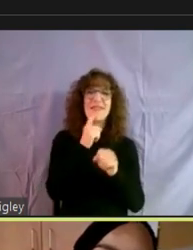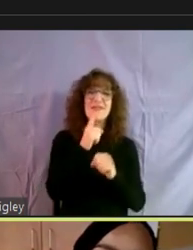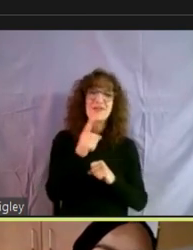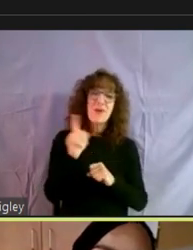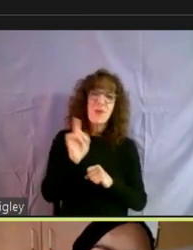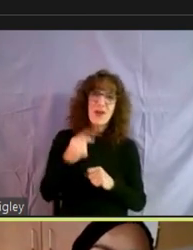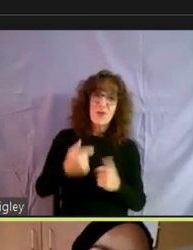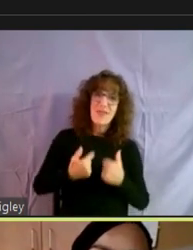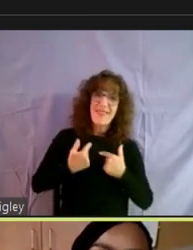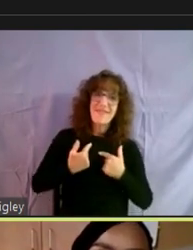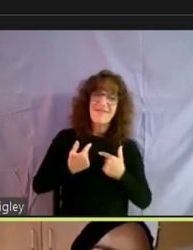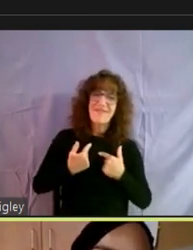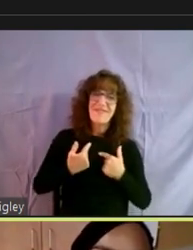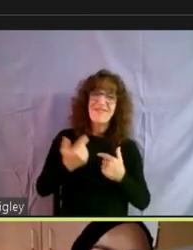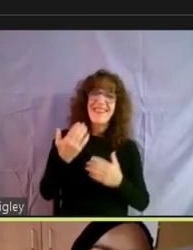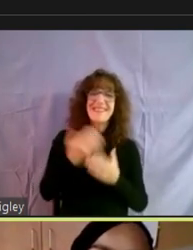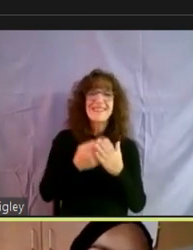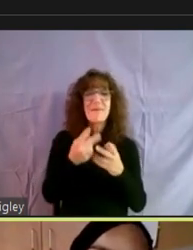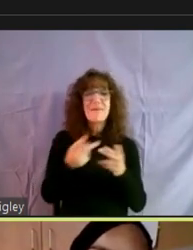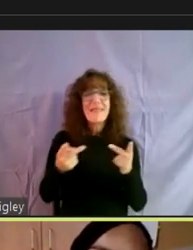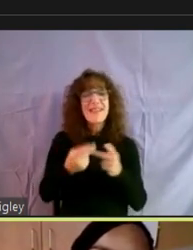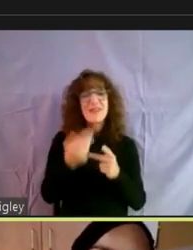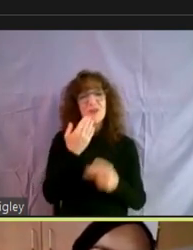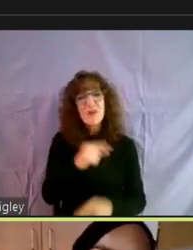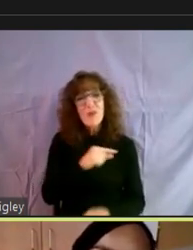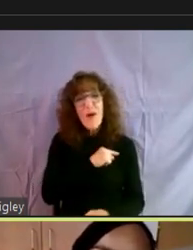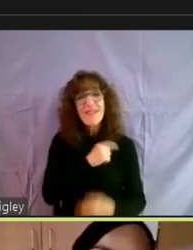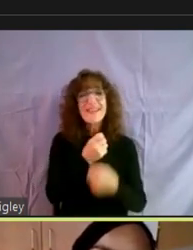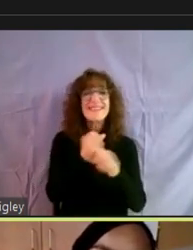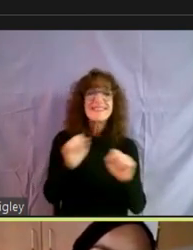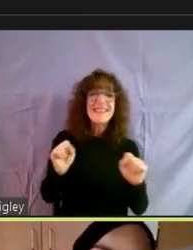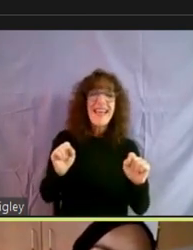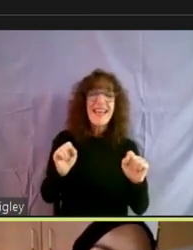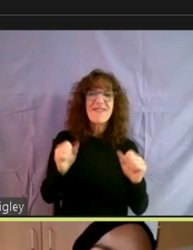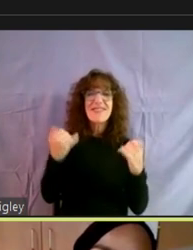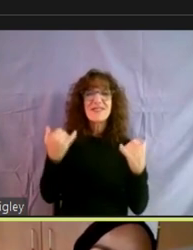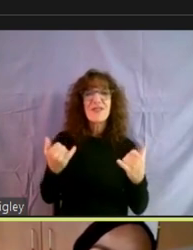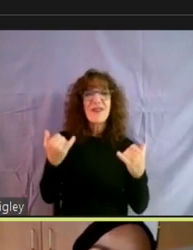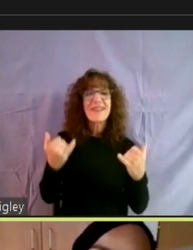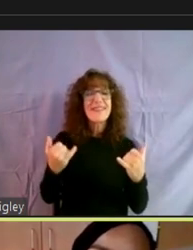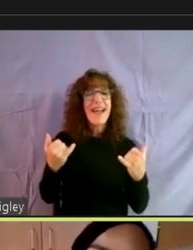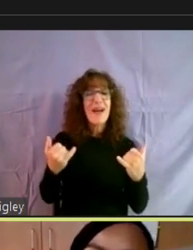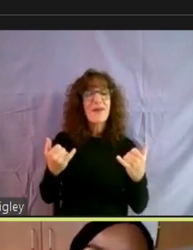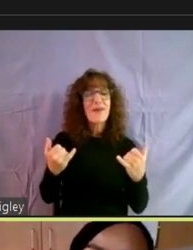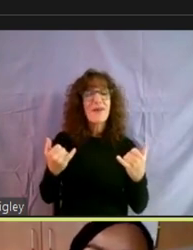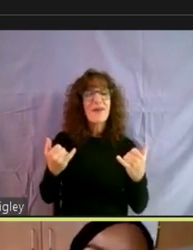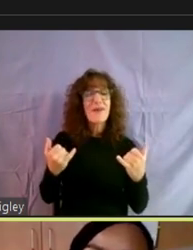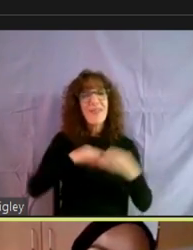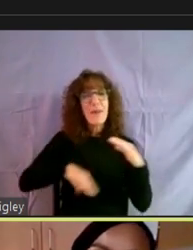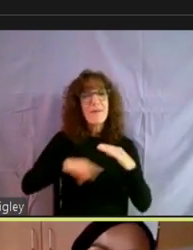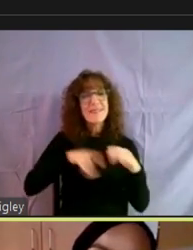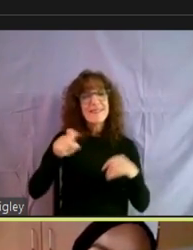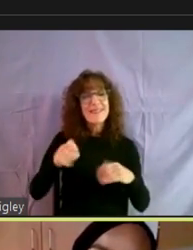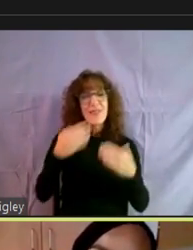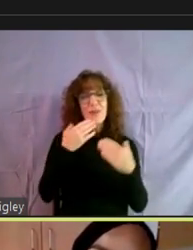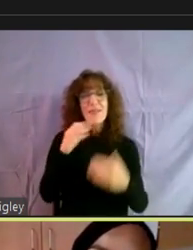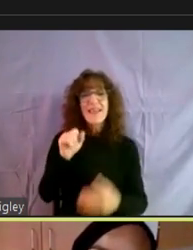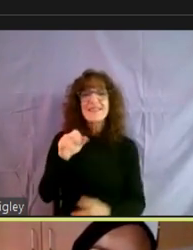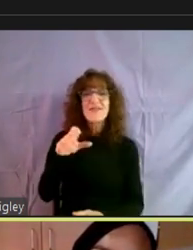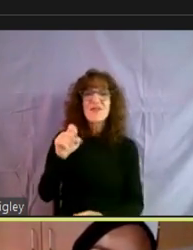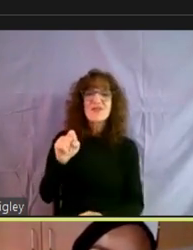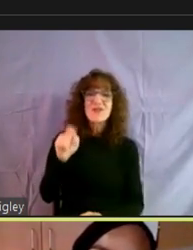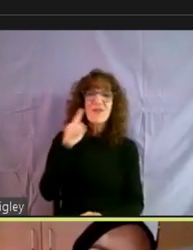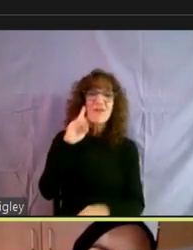where you live is someplace that's, know, quality and safe. so right now it's just meeting that very basic need. So thanks for opening up the